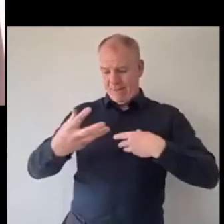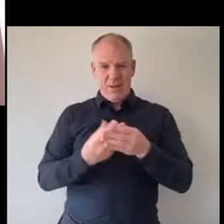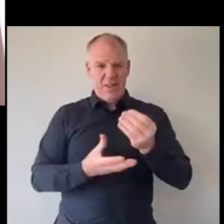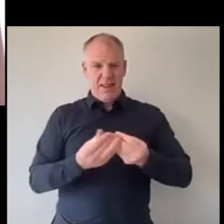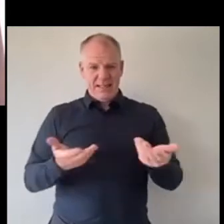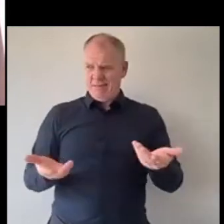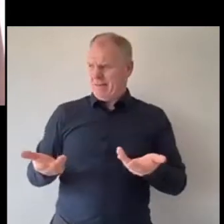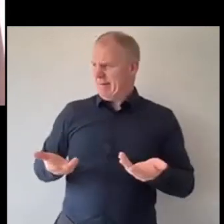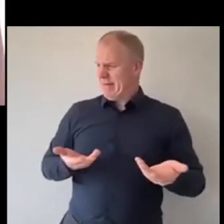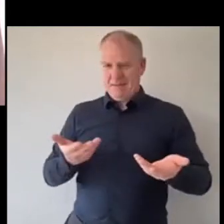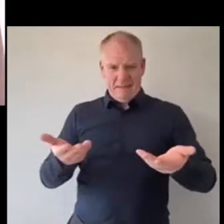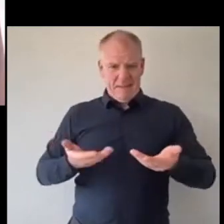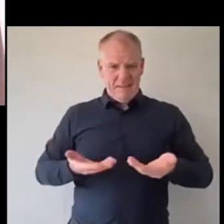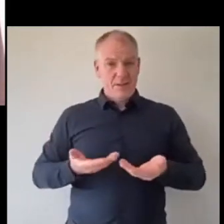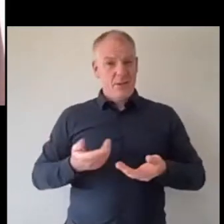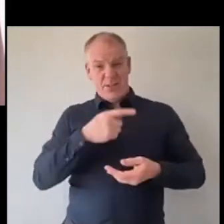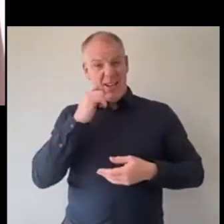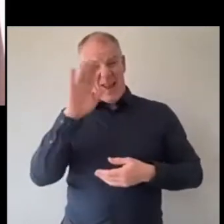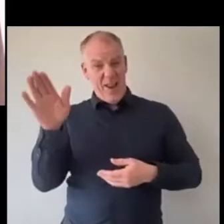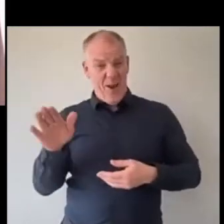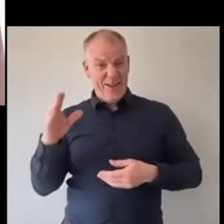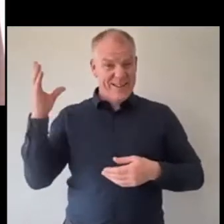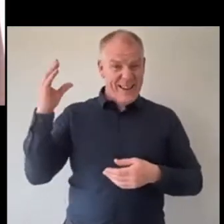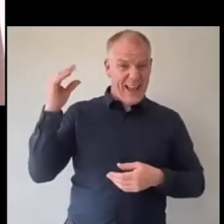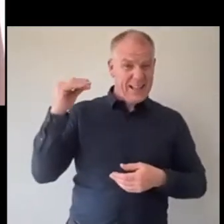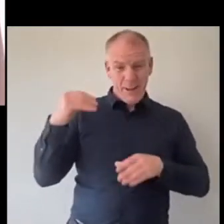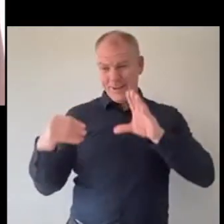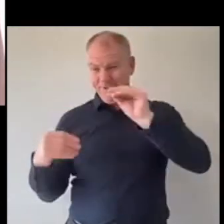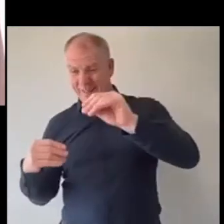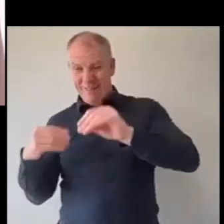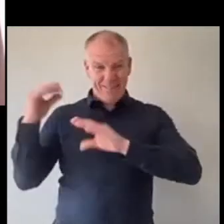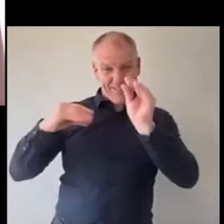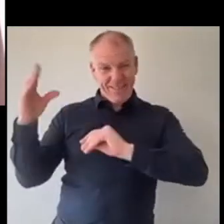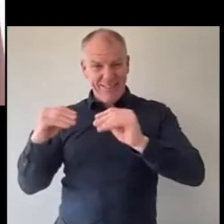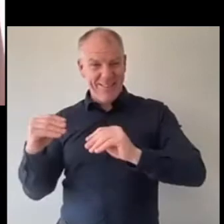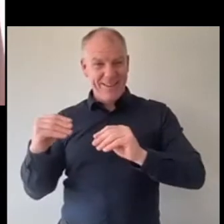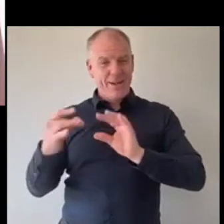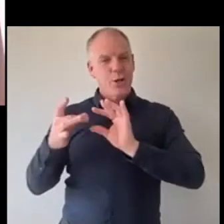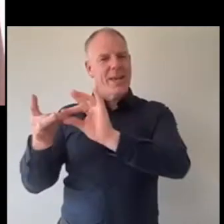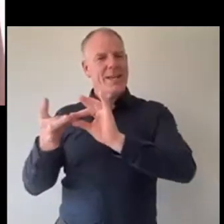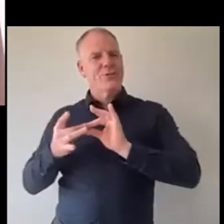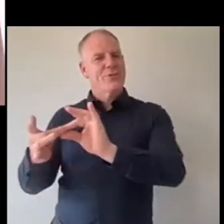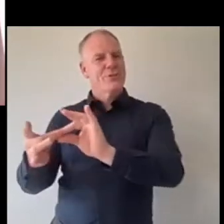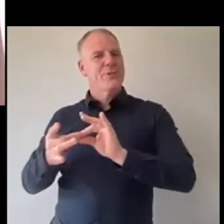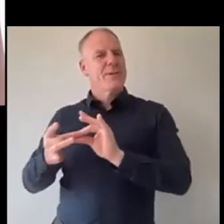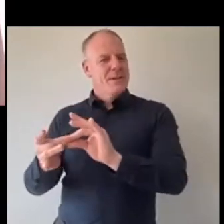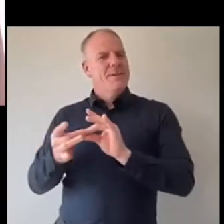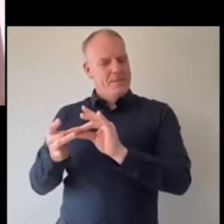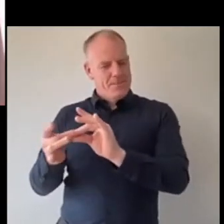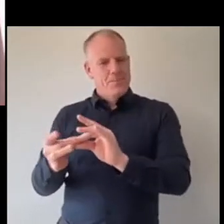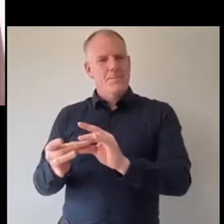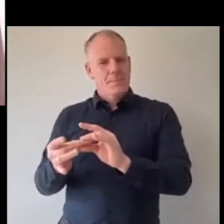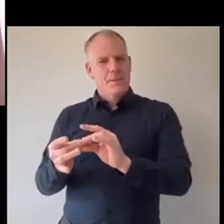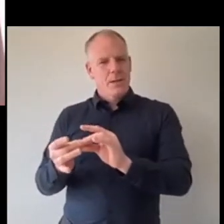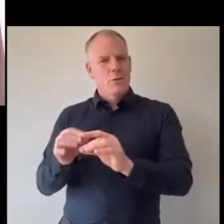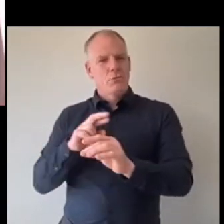and just say hello and burn the air off me and I'm burning the air off them and that connection is really at the